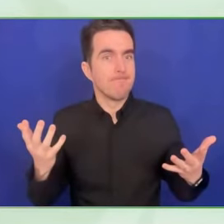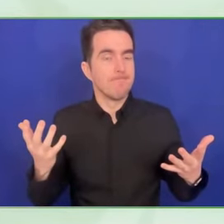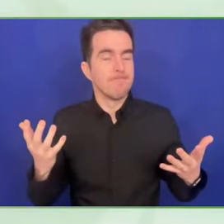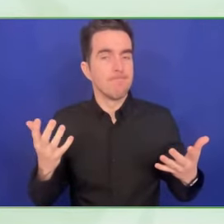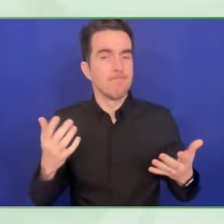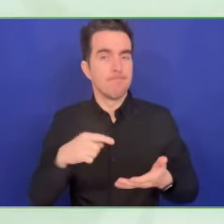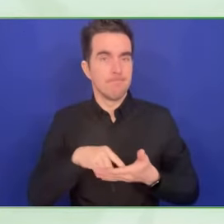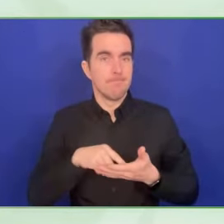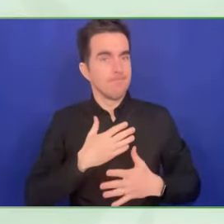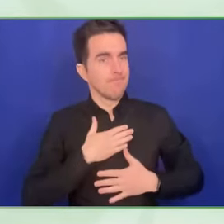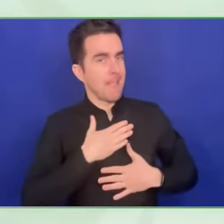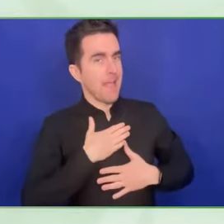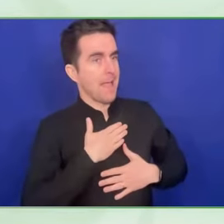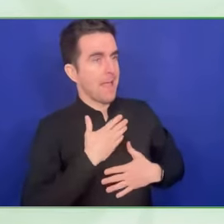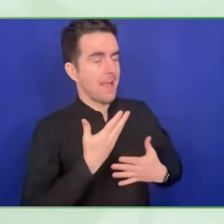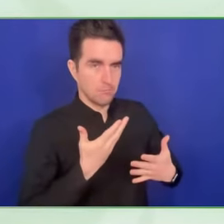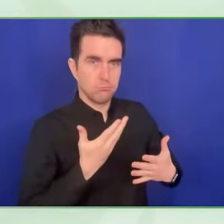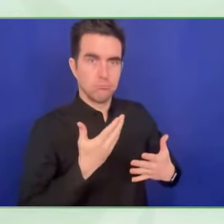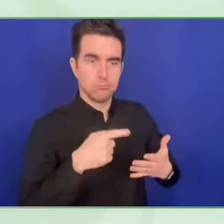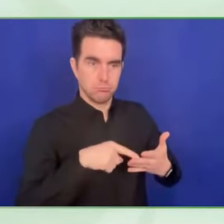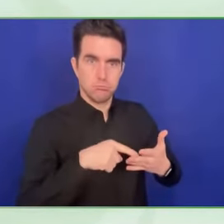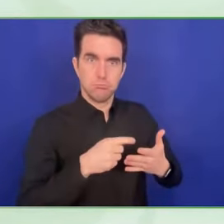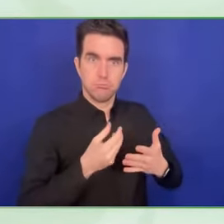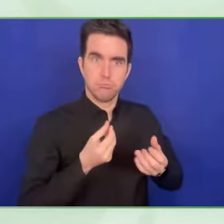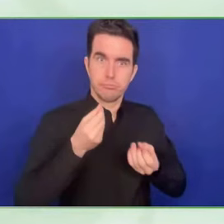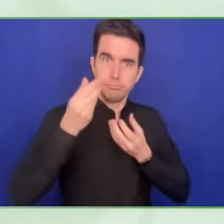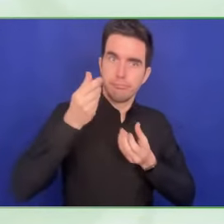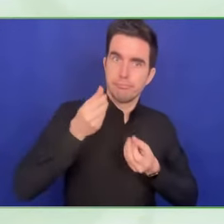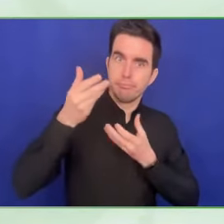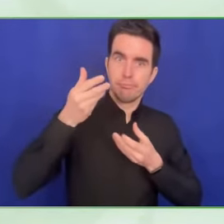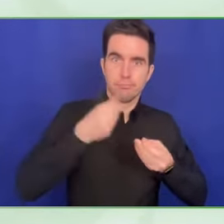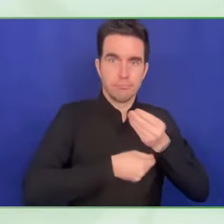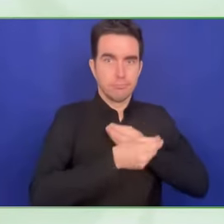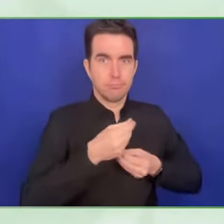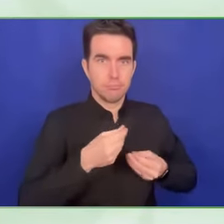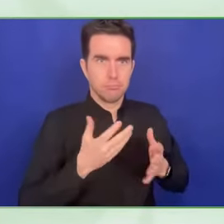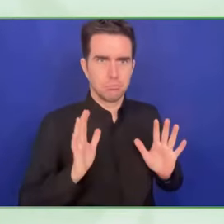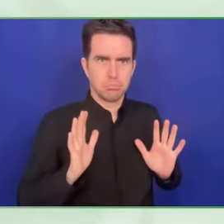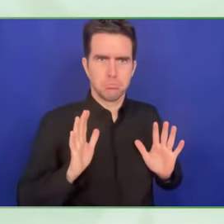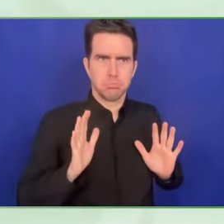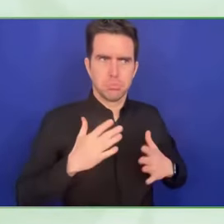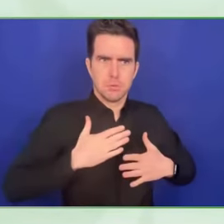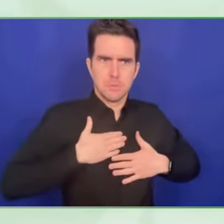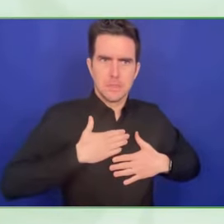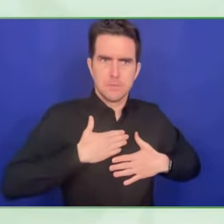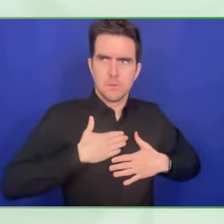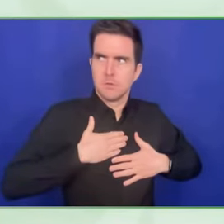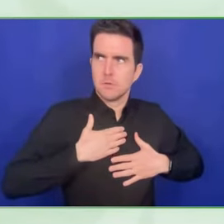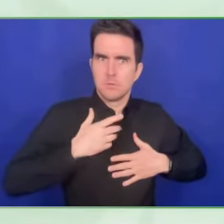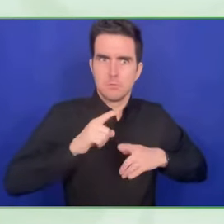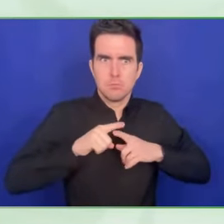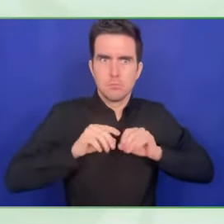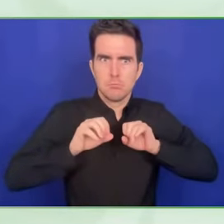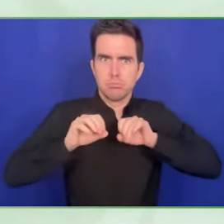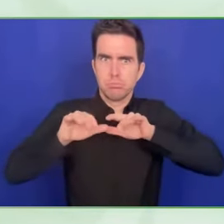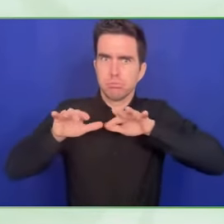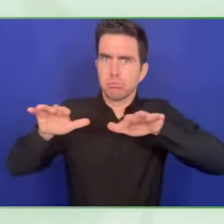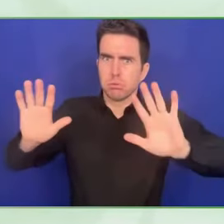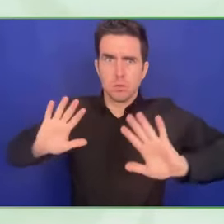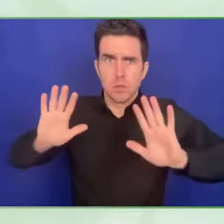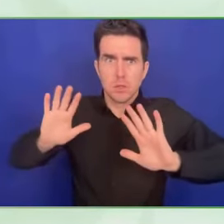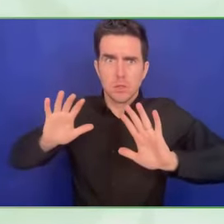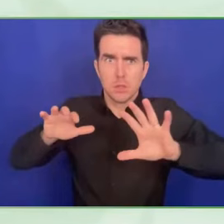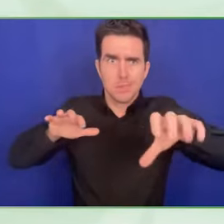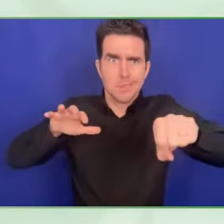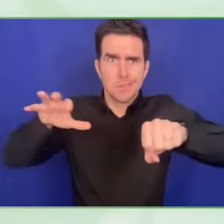you. I'll give you another question related to this. And it's that when applying cybersecurity measures,